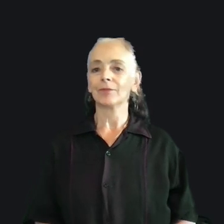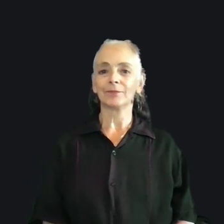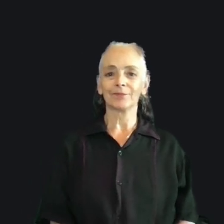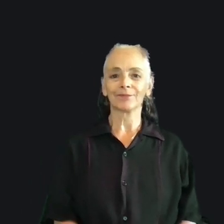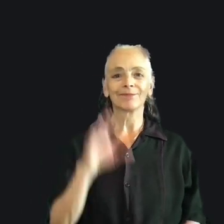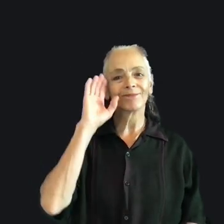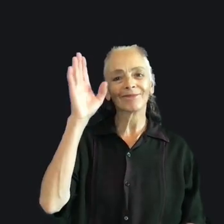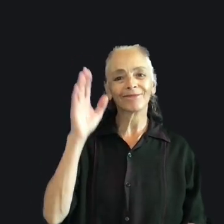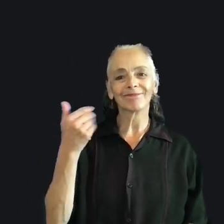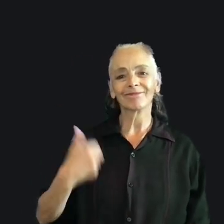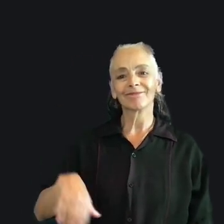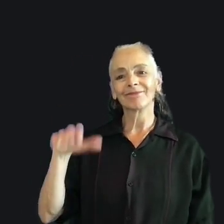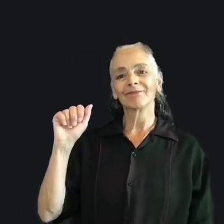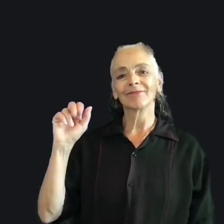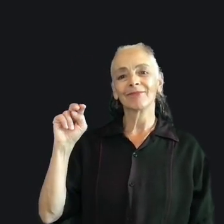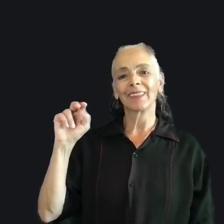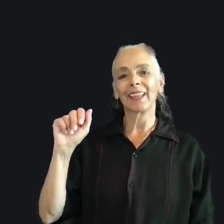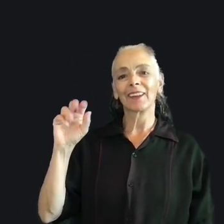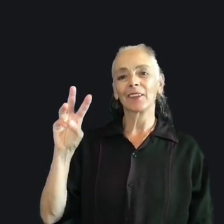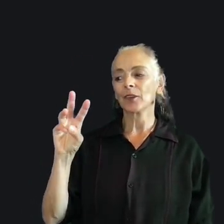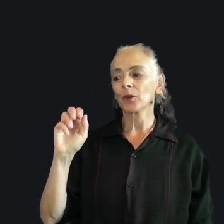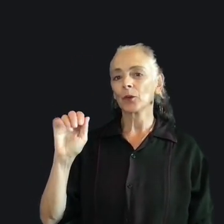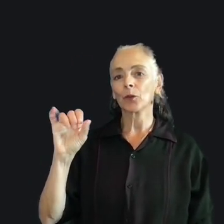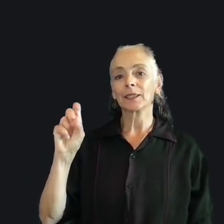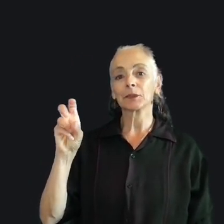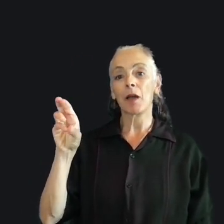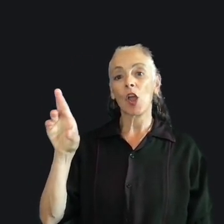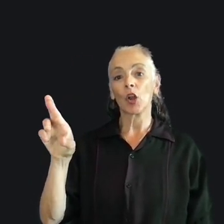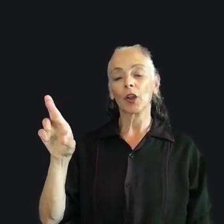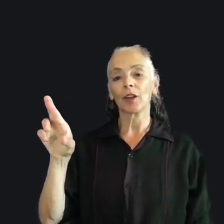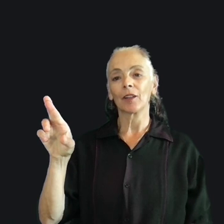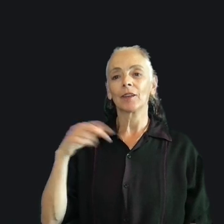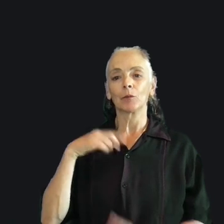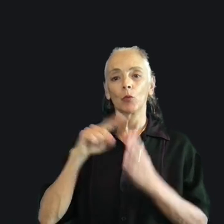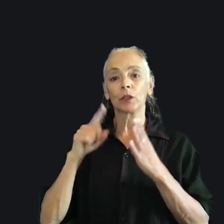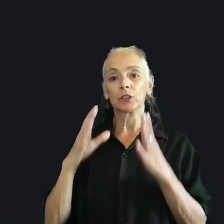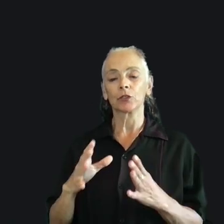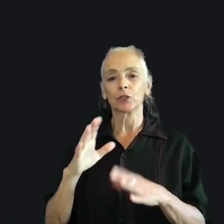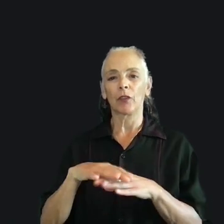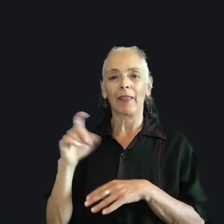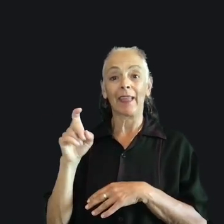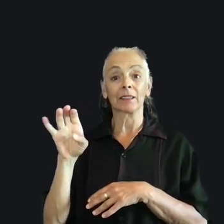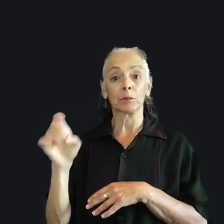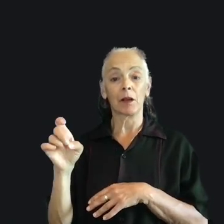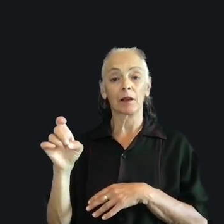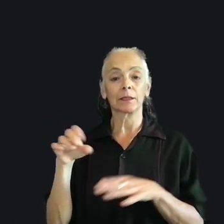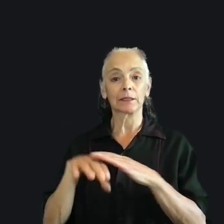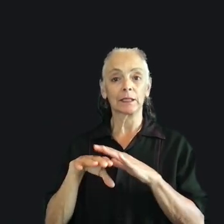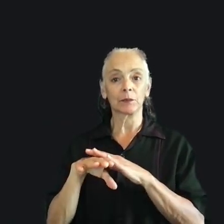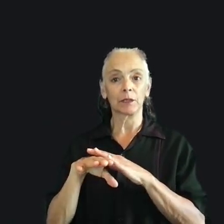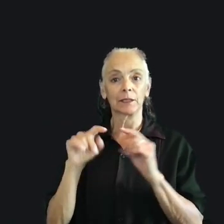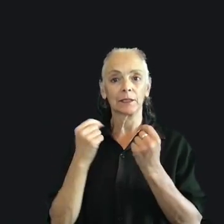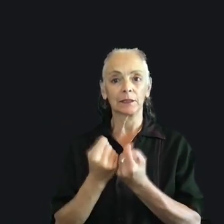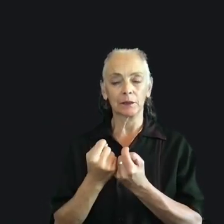Hi, my name is Anna Weissmeyer. I'm a researcher on the Xbox Research Accessibility team. We partner with folks across